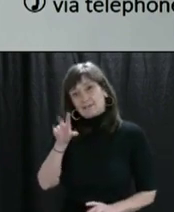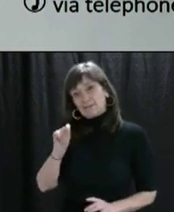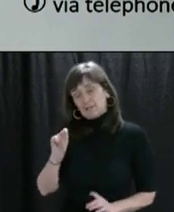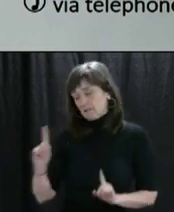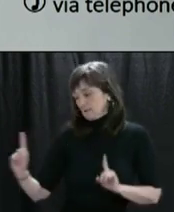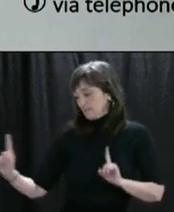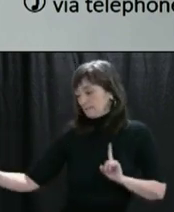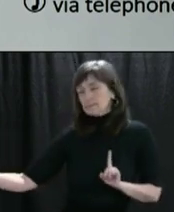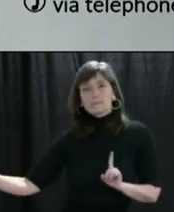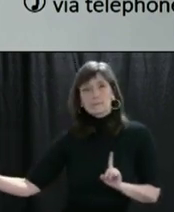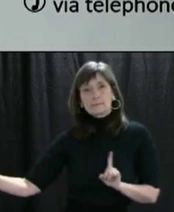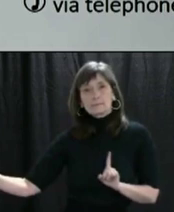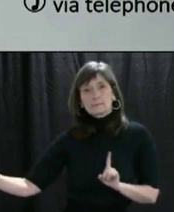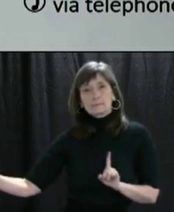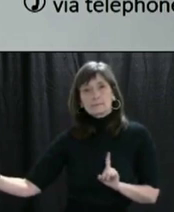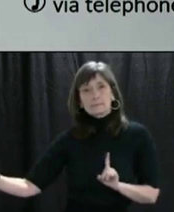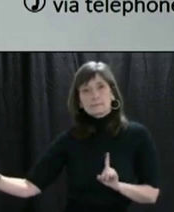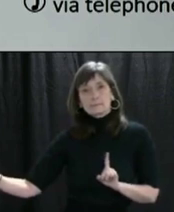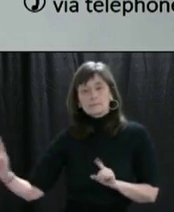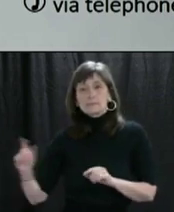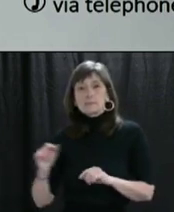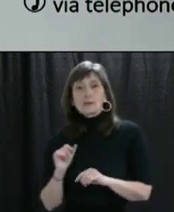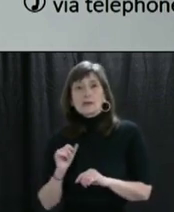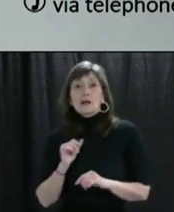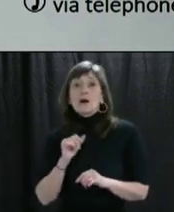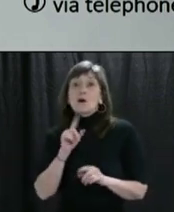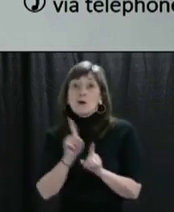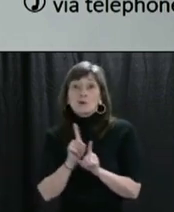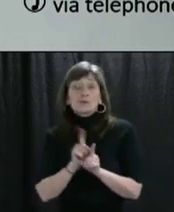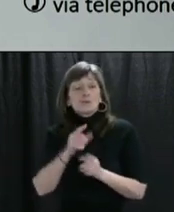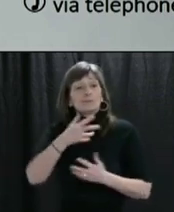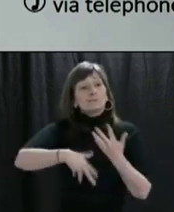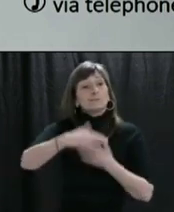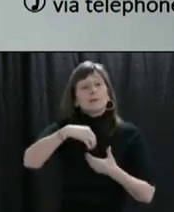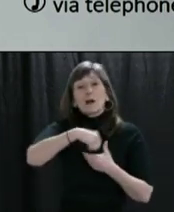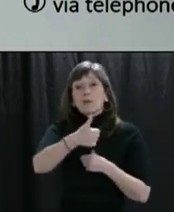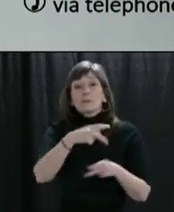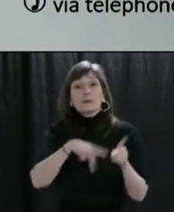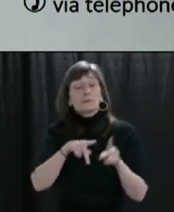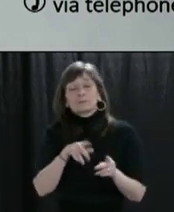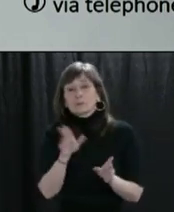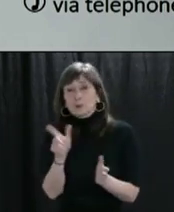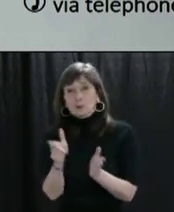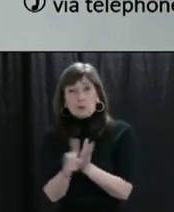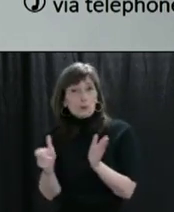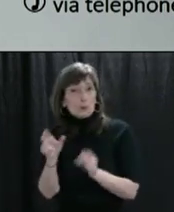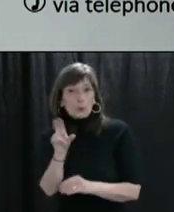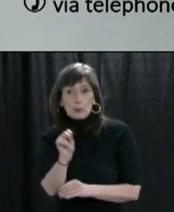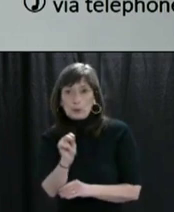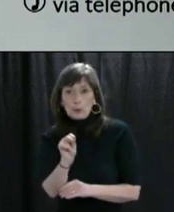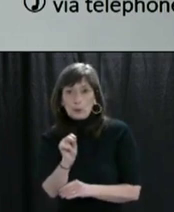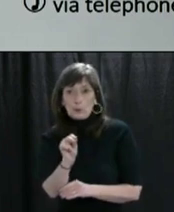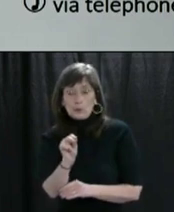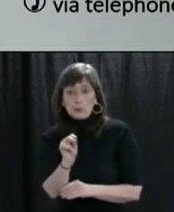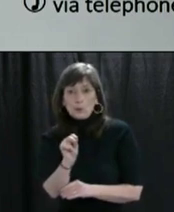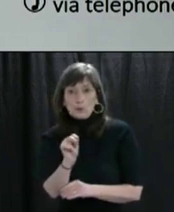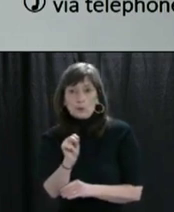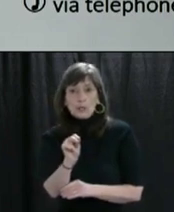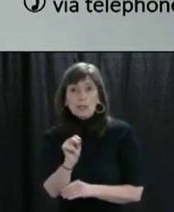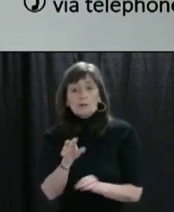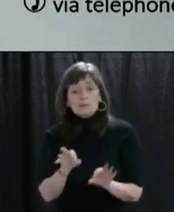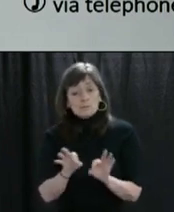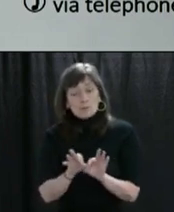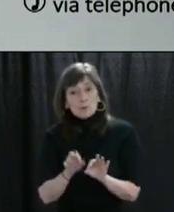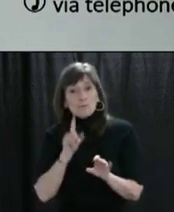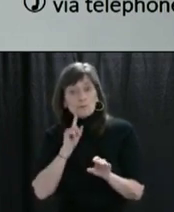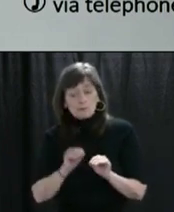between you and anyone else. It means not mingling with other people. This public health measure is important to reduce the spread of